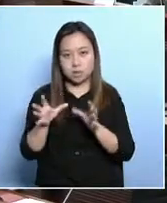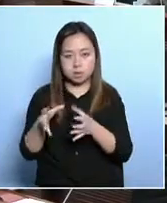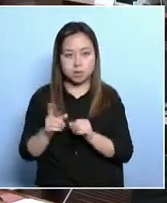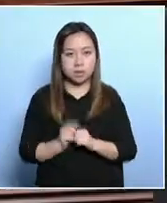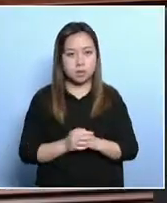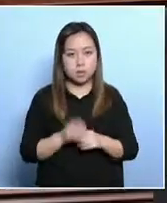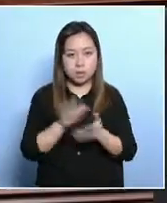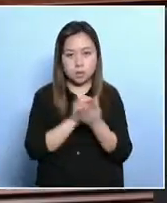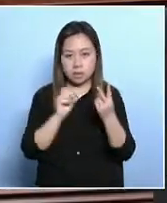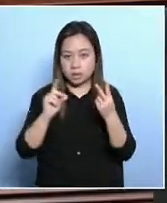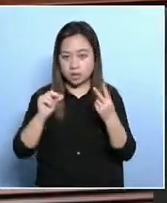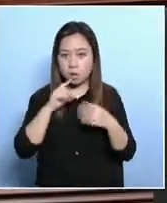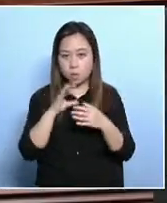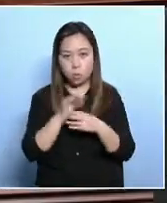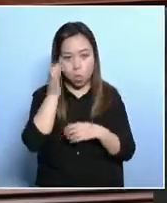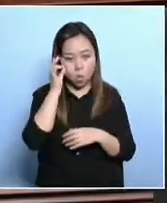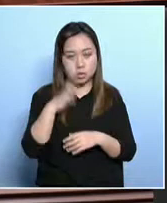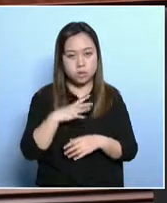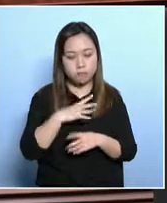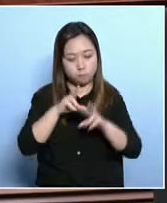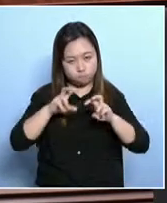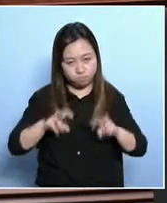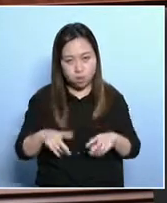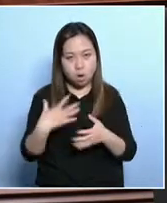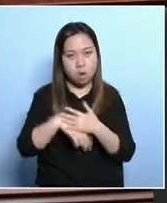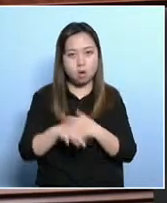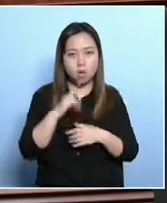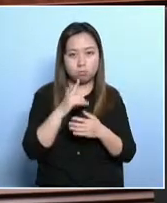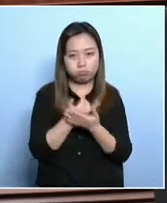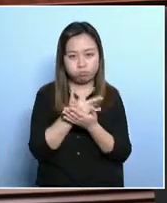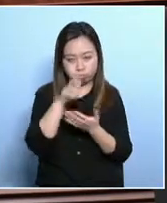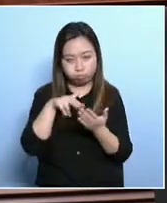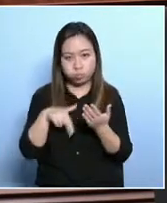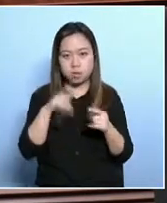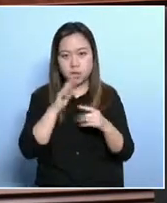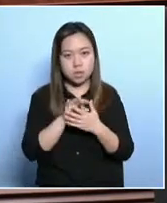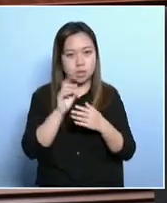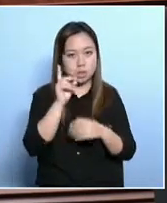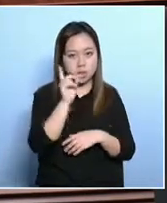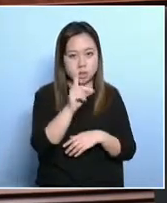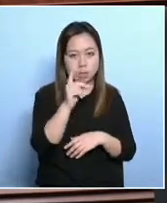Lai. Now, in the 2017 policy analysis,